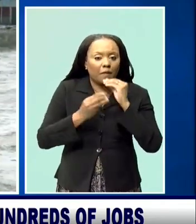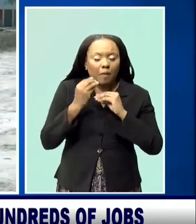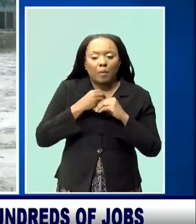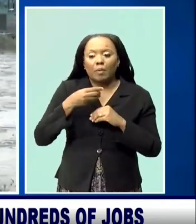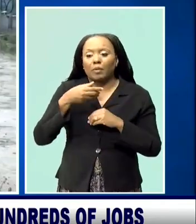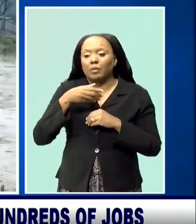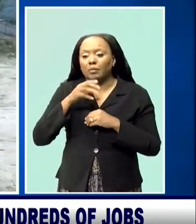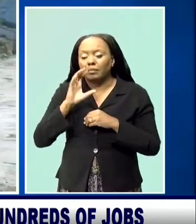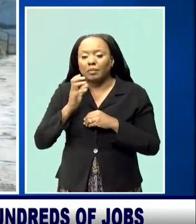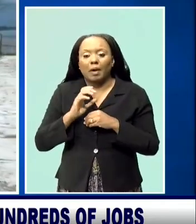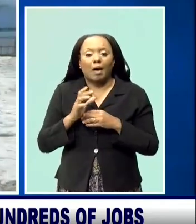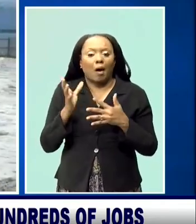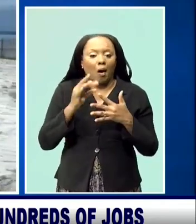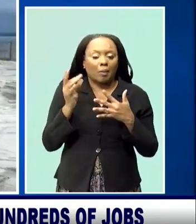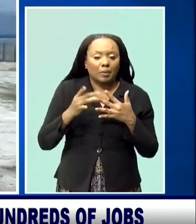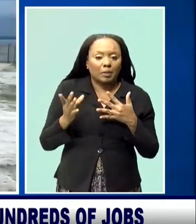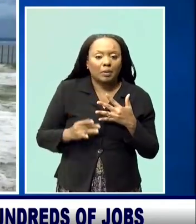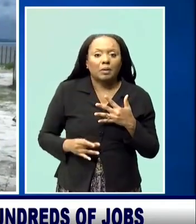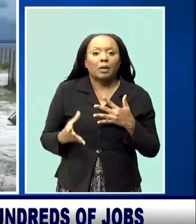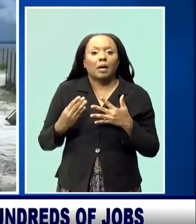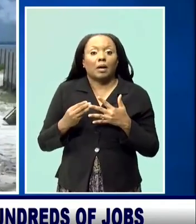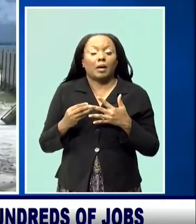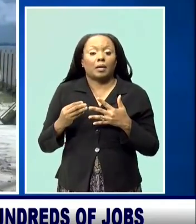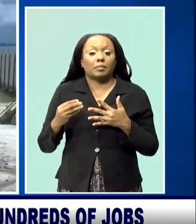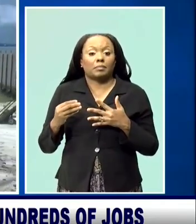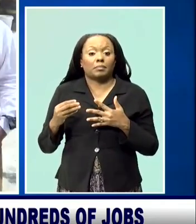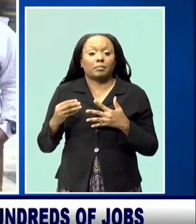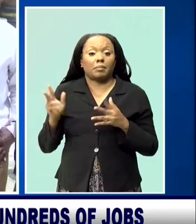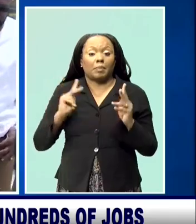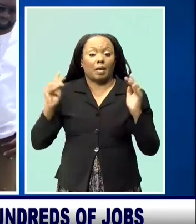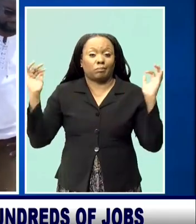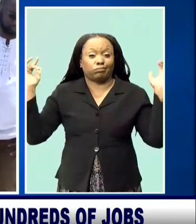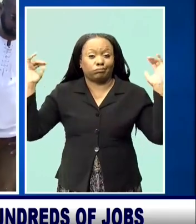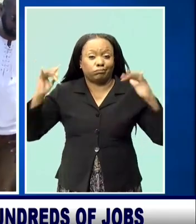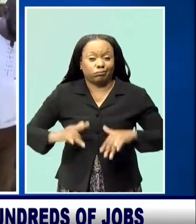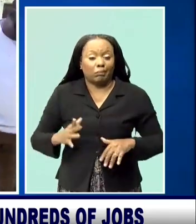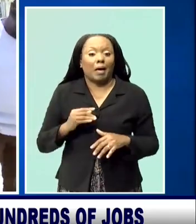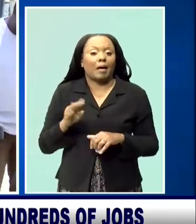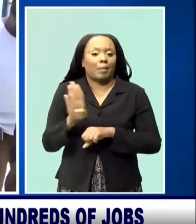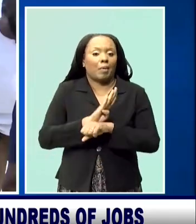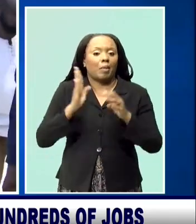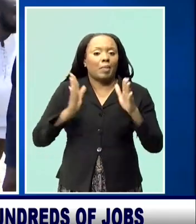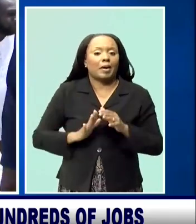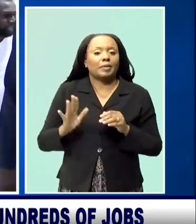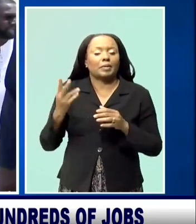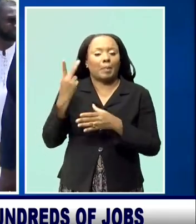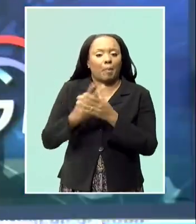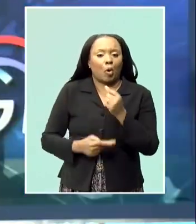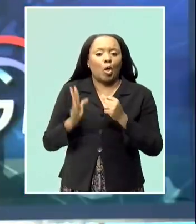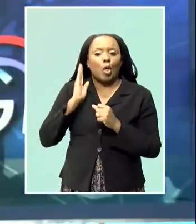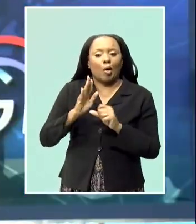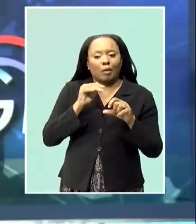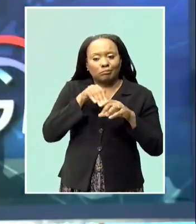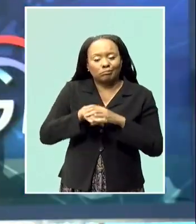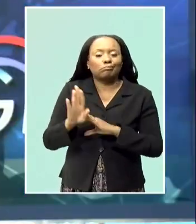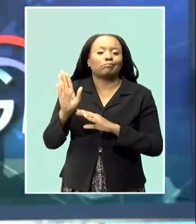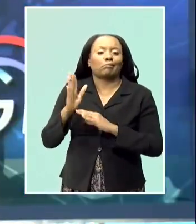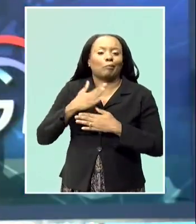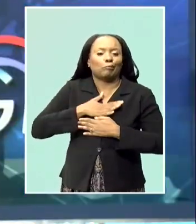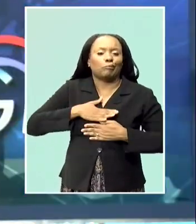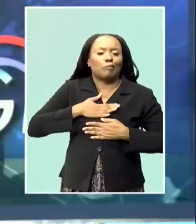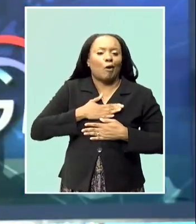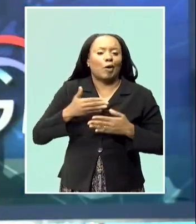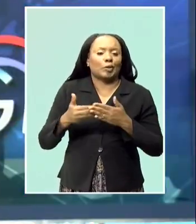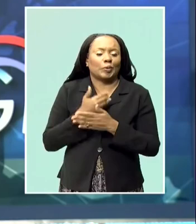And developers are hoping to attract both tourists and locals. Shane Jones, CBC News. Thanks, Shane.